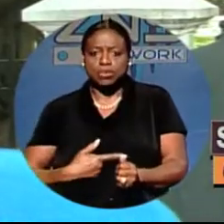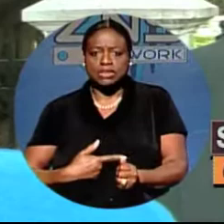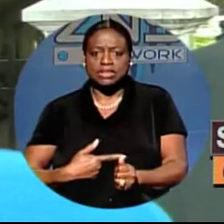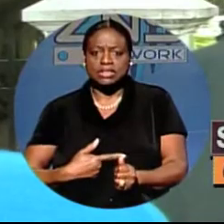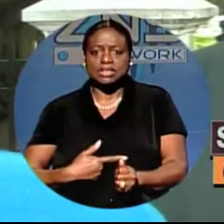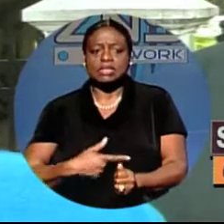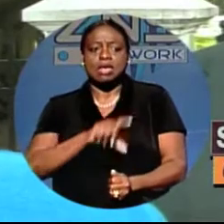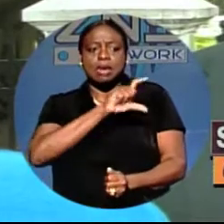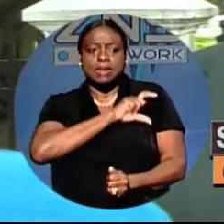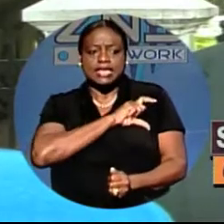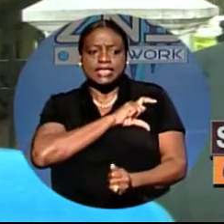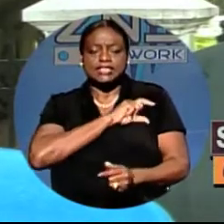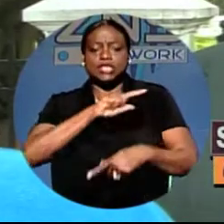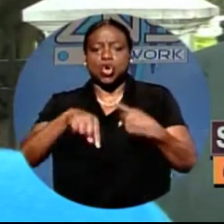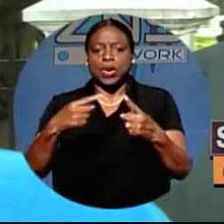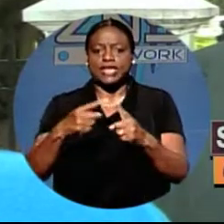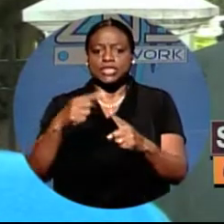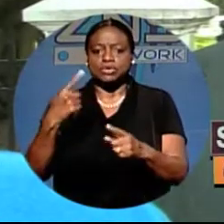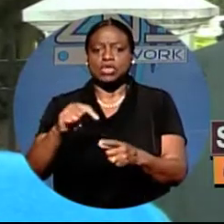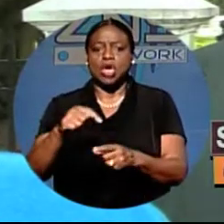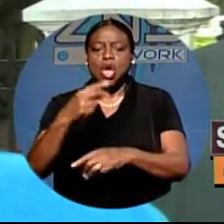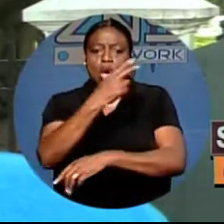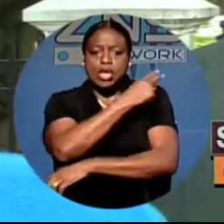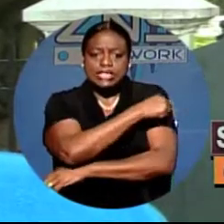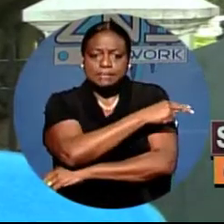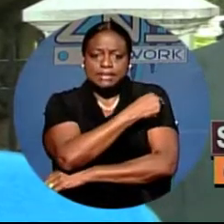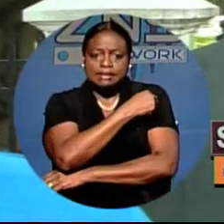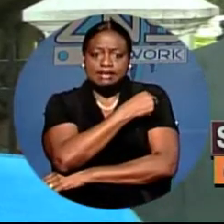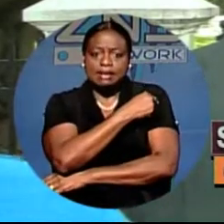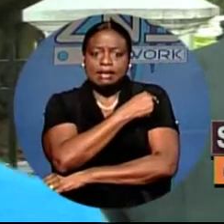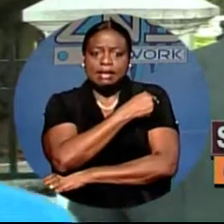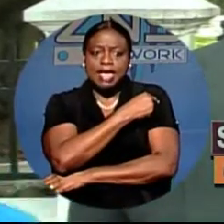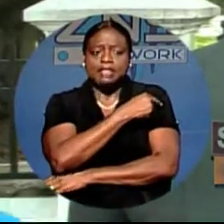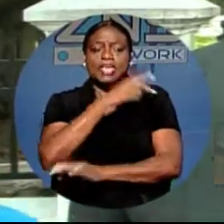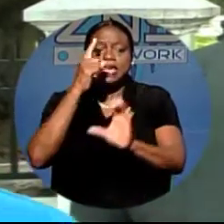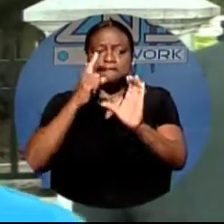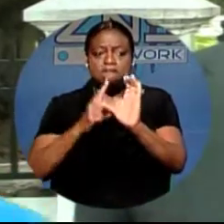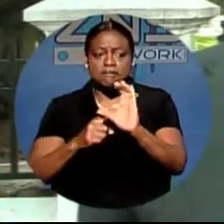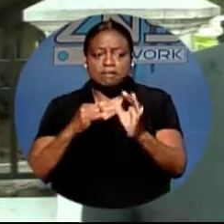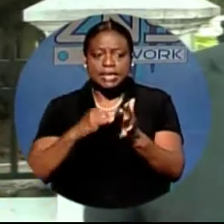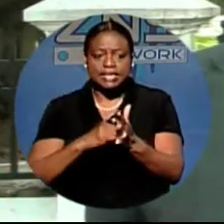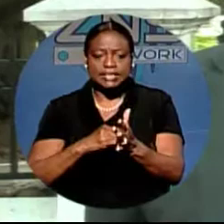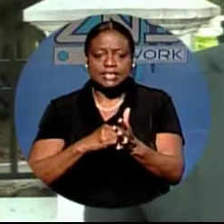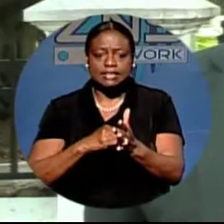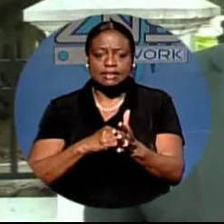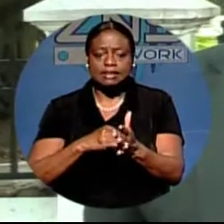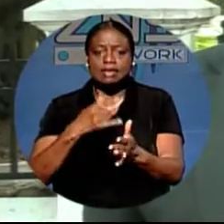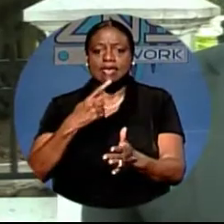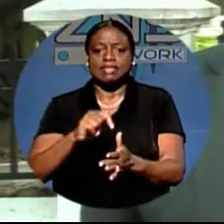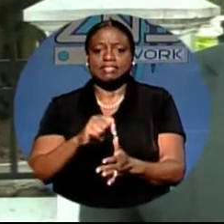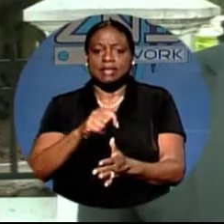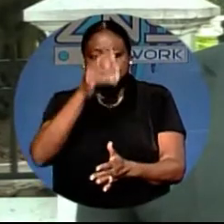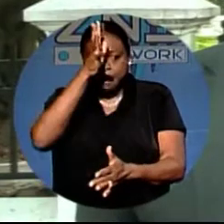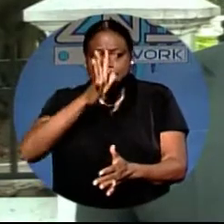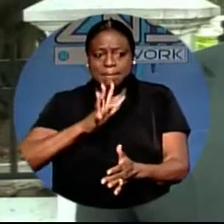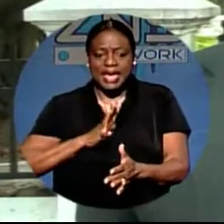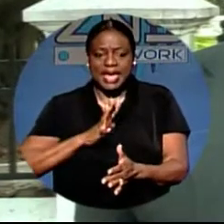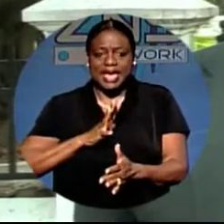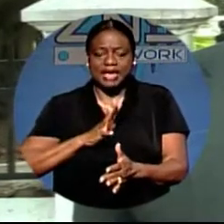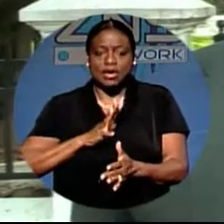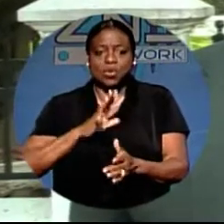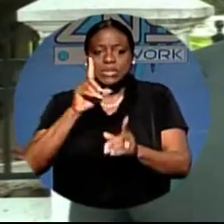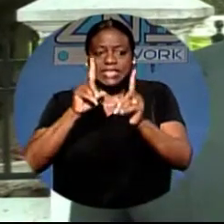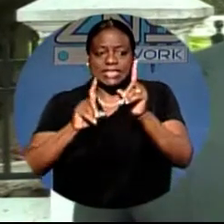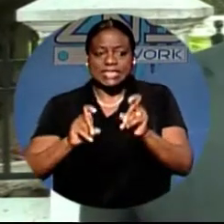Officers went to the hospital and confirmed same. The male was examined by persons at the hospital, medical practitioners